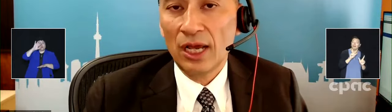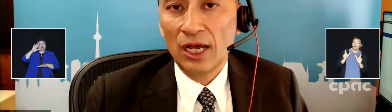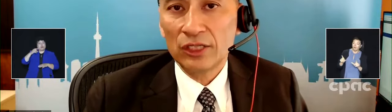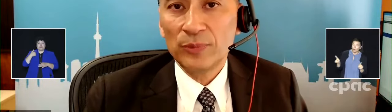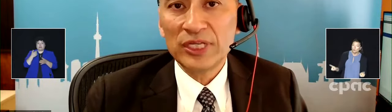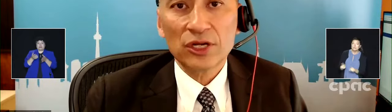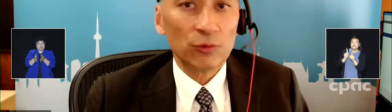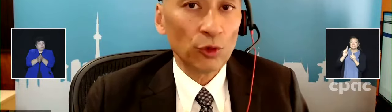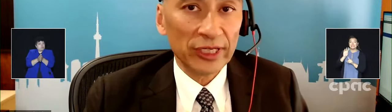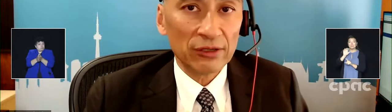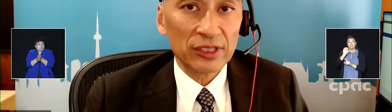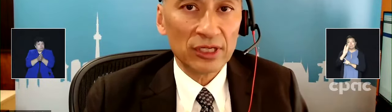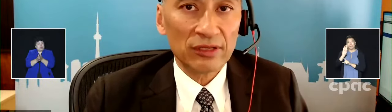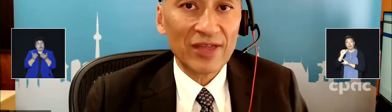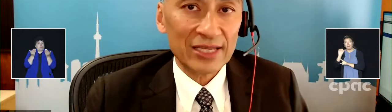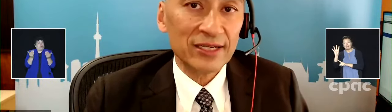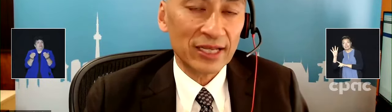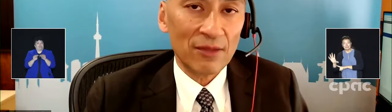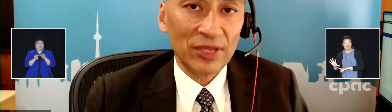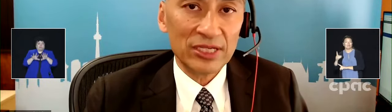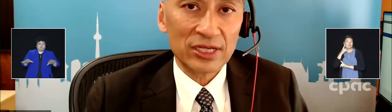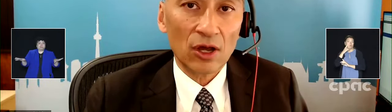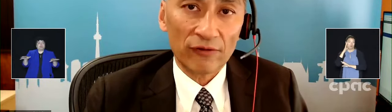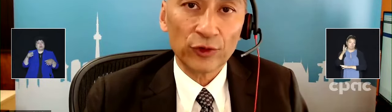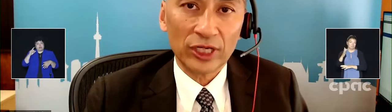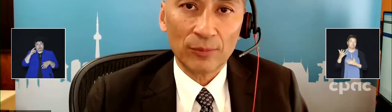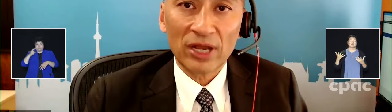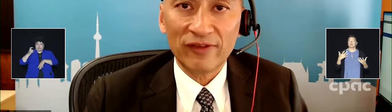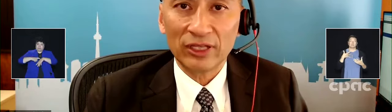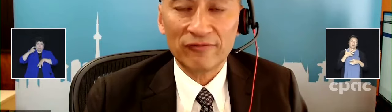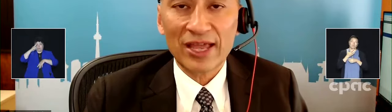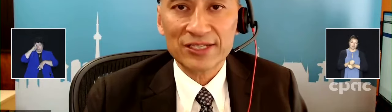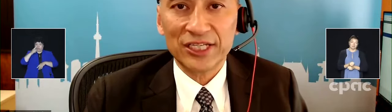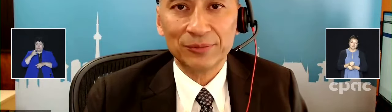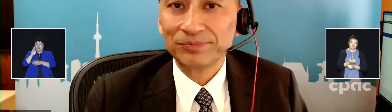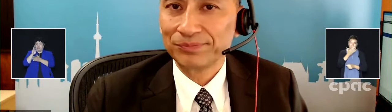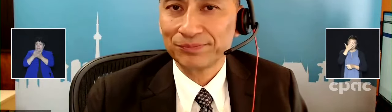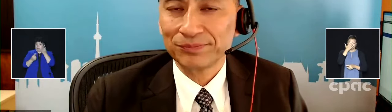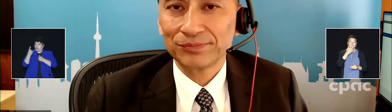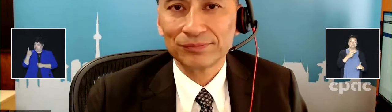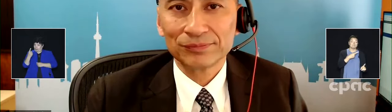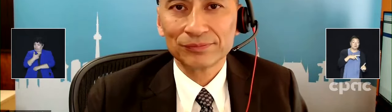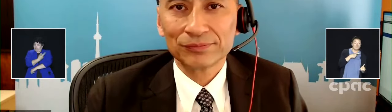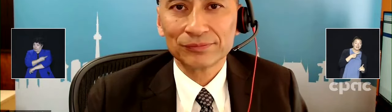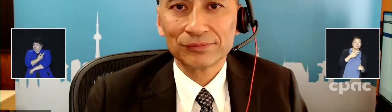keen to start rolling out the vaccine campaigns offering a bivalent vaccine.